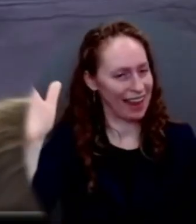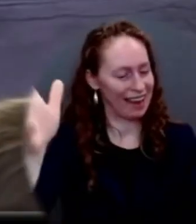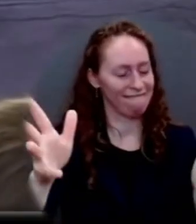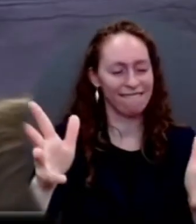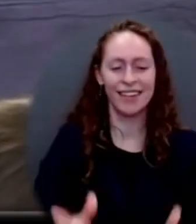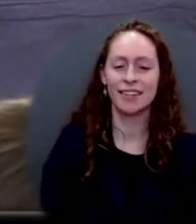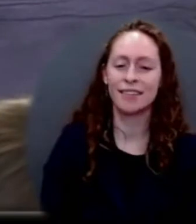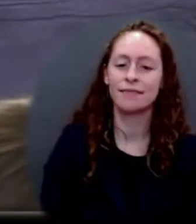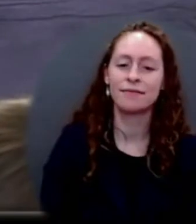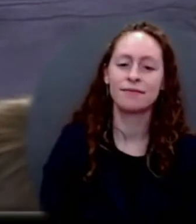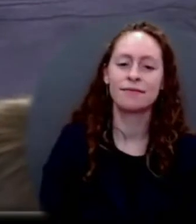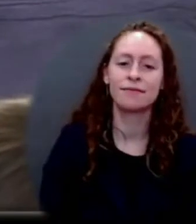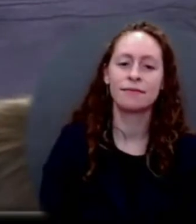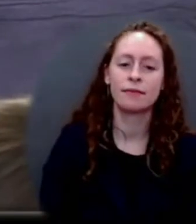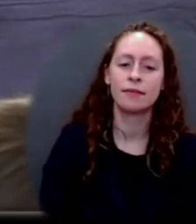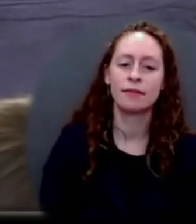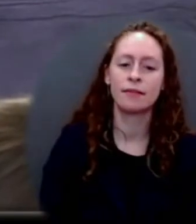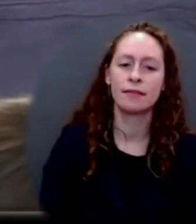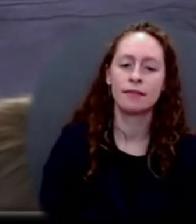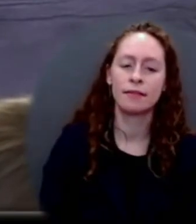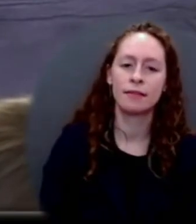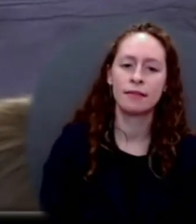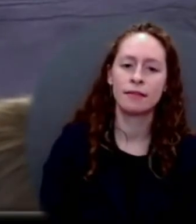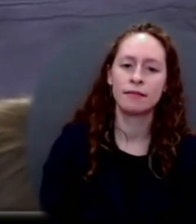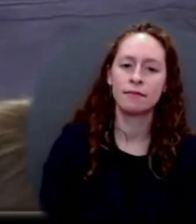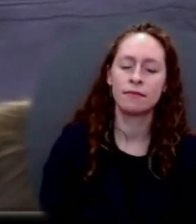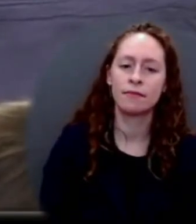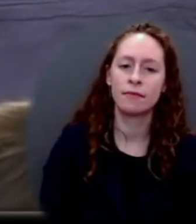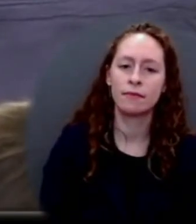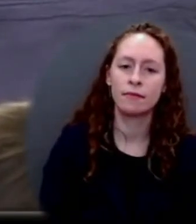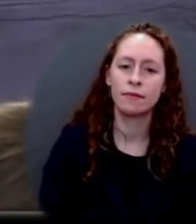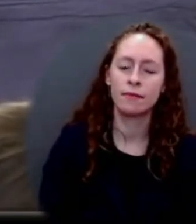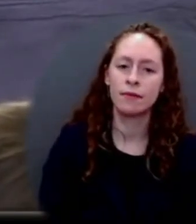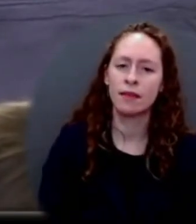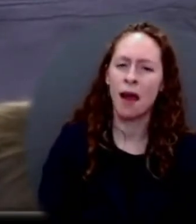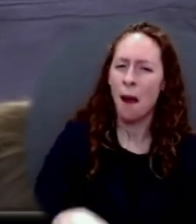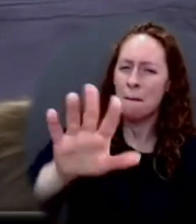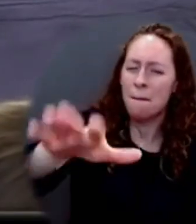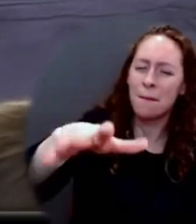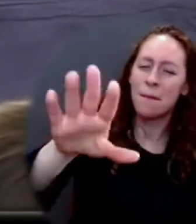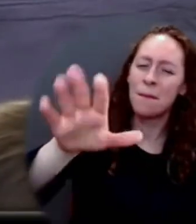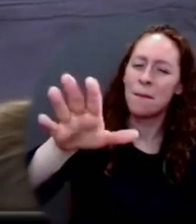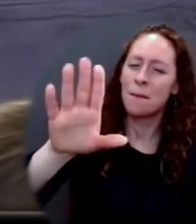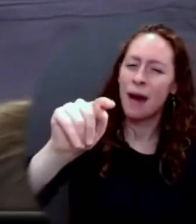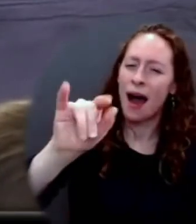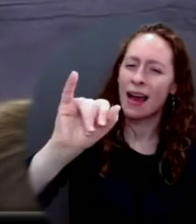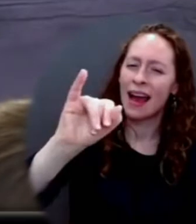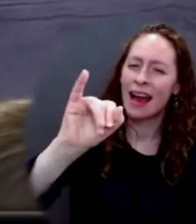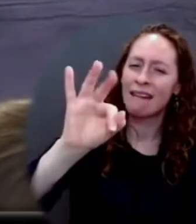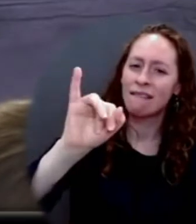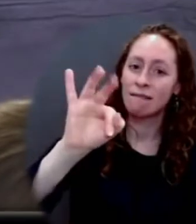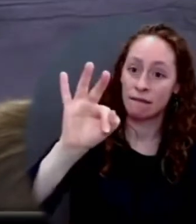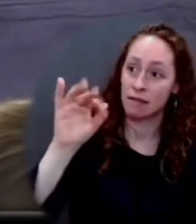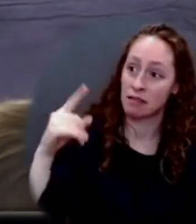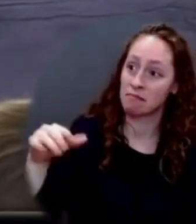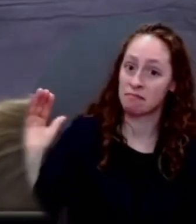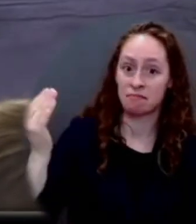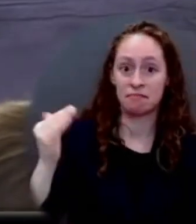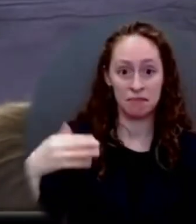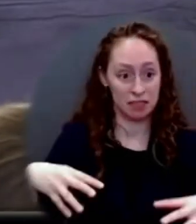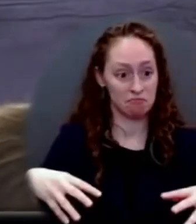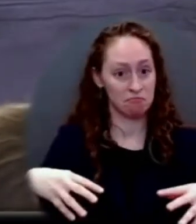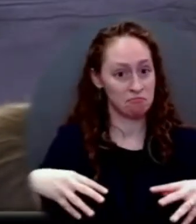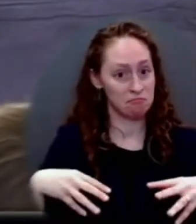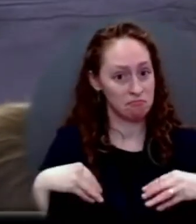framework and put it through the legislative process, we could have text, Senate could be moving towards a vote this week on